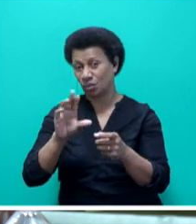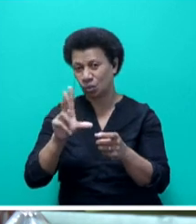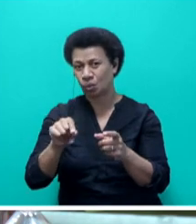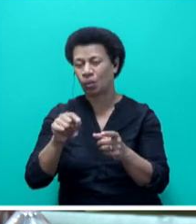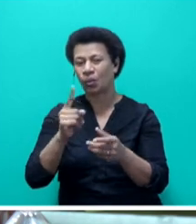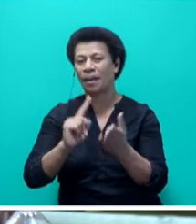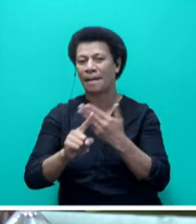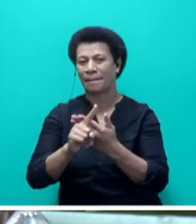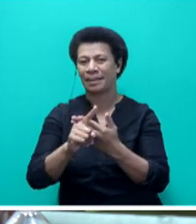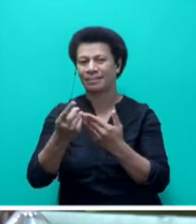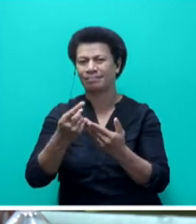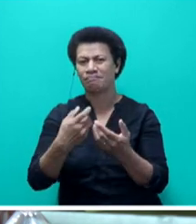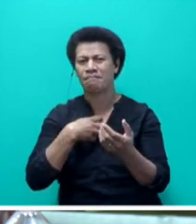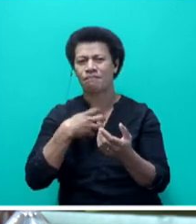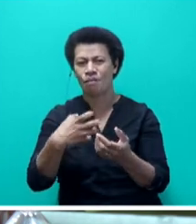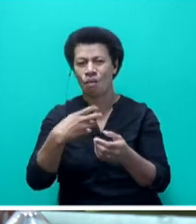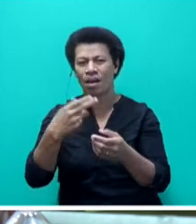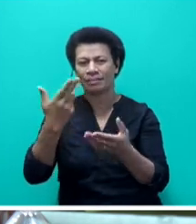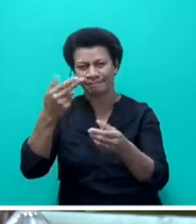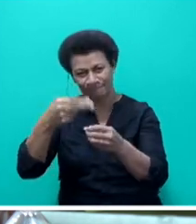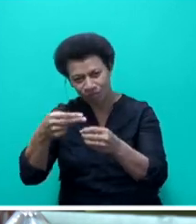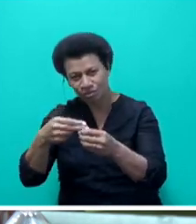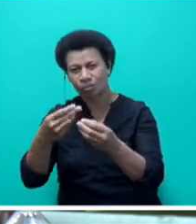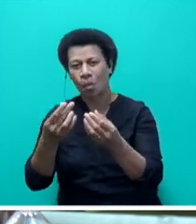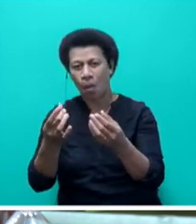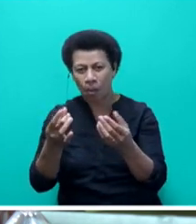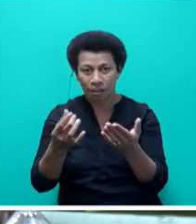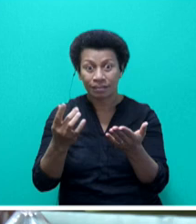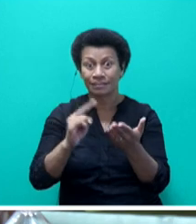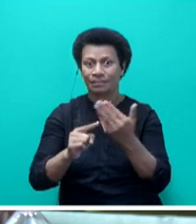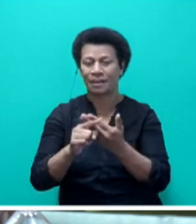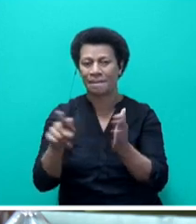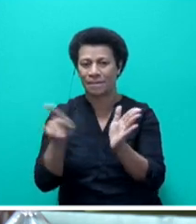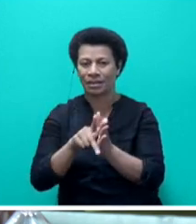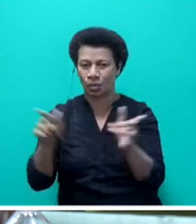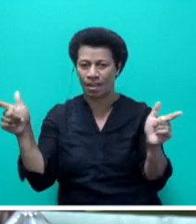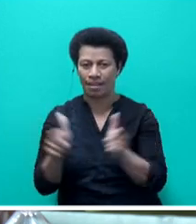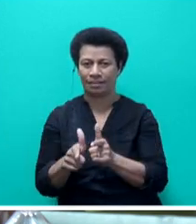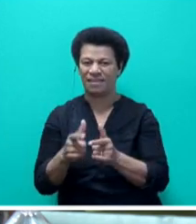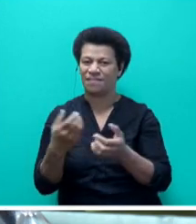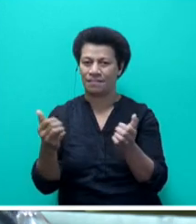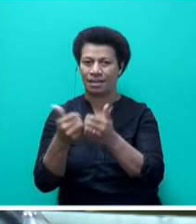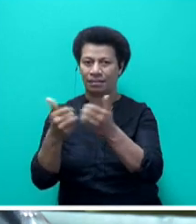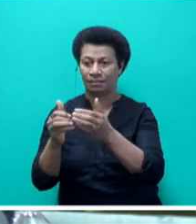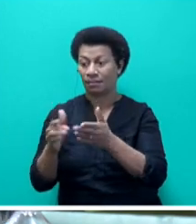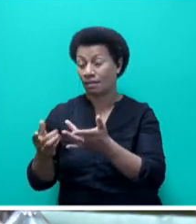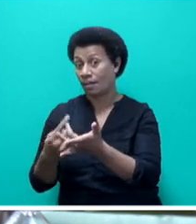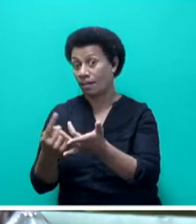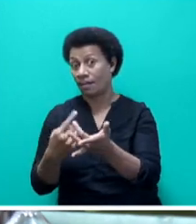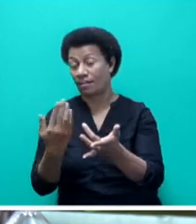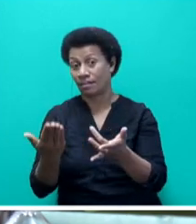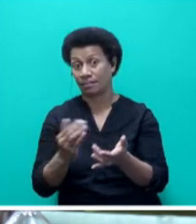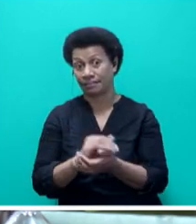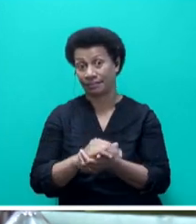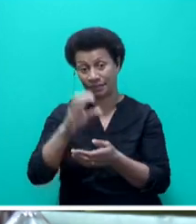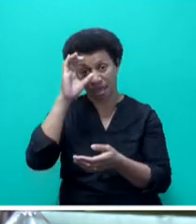and we'll expect the prices to drop significantly. Of course, there's all these machinations behind the scenes. Some oil companies currently are making a handsome profit.